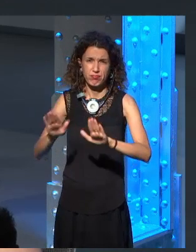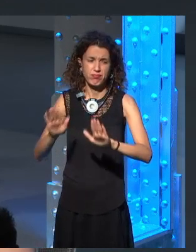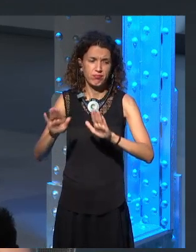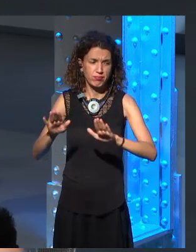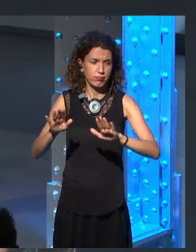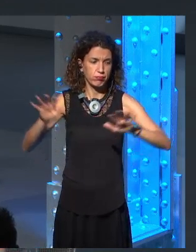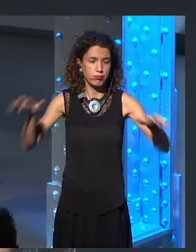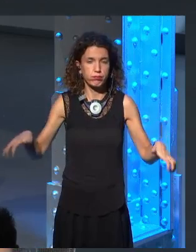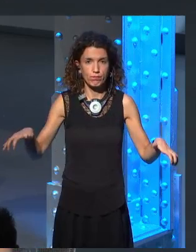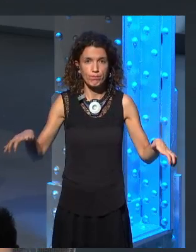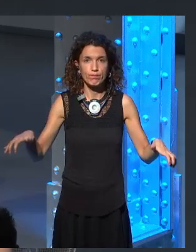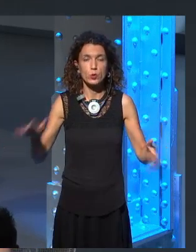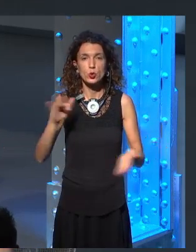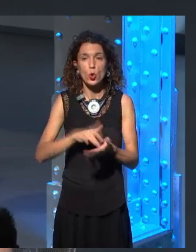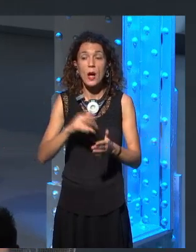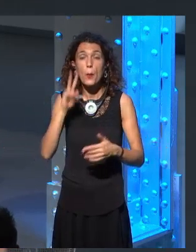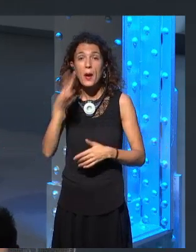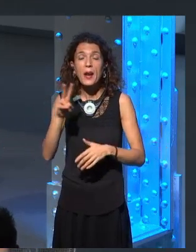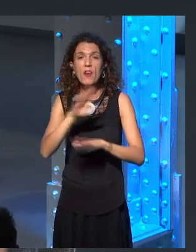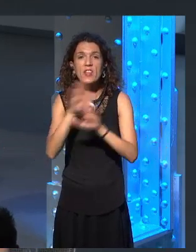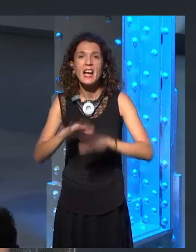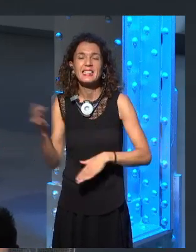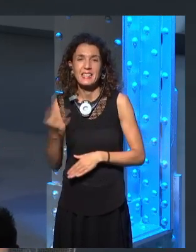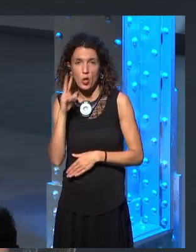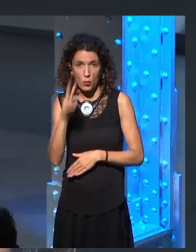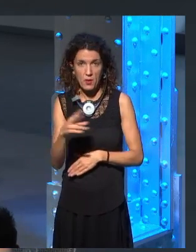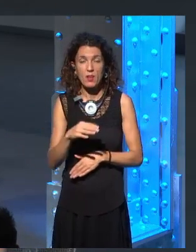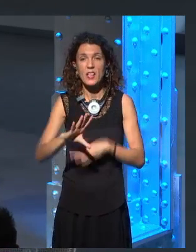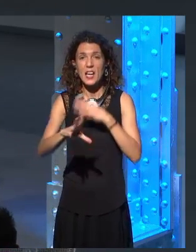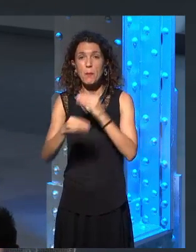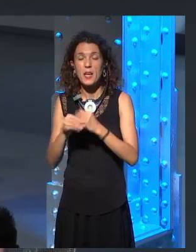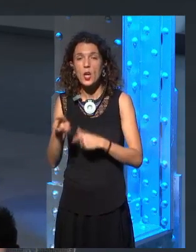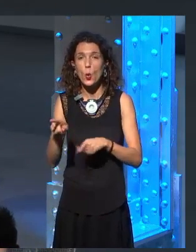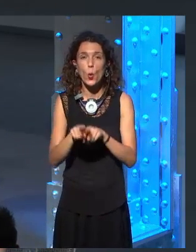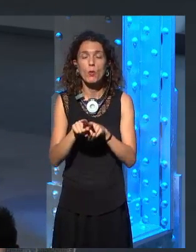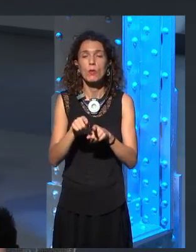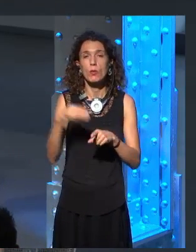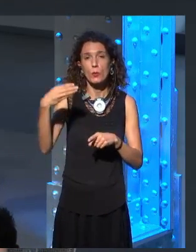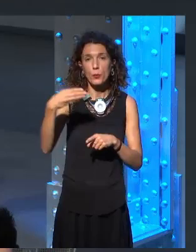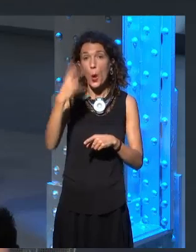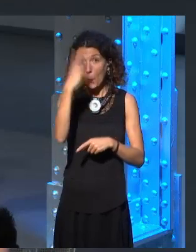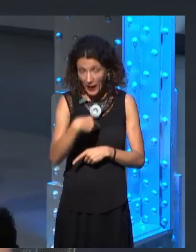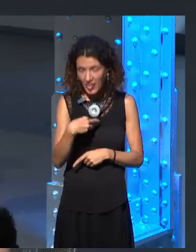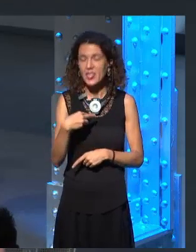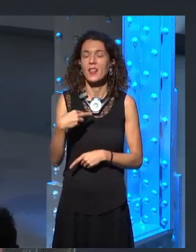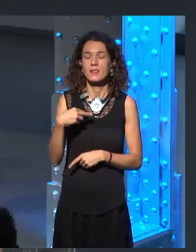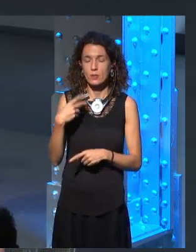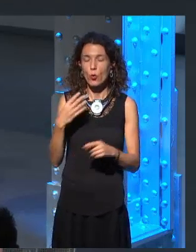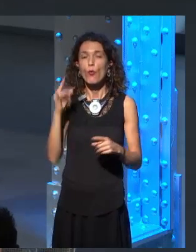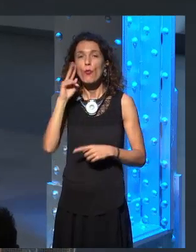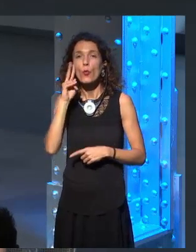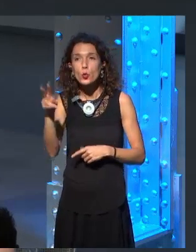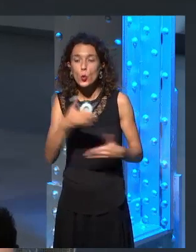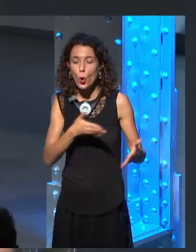The last piece we will see will be through Bran's eyes. Seeing what happens in Westeros. How those who survived, how they are